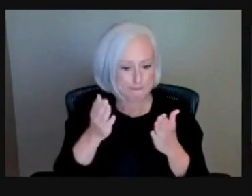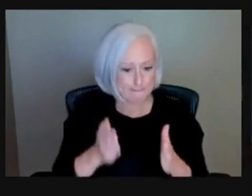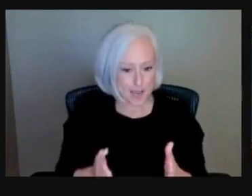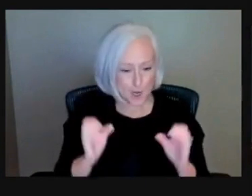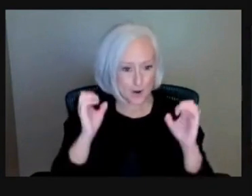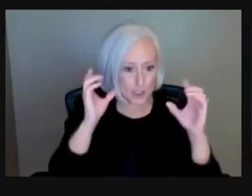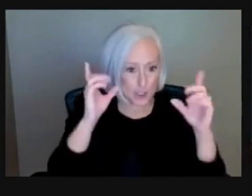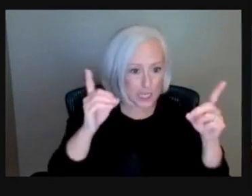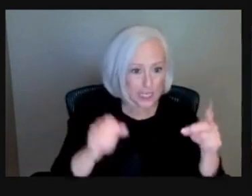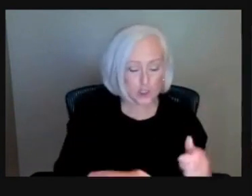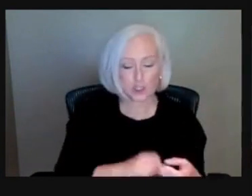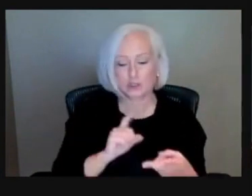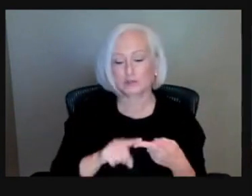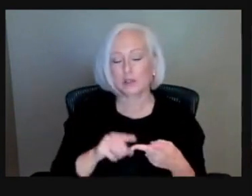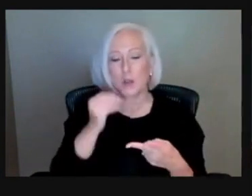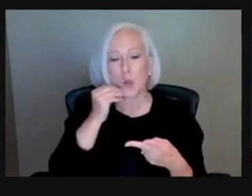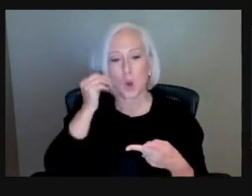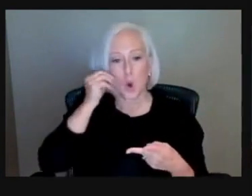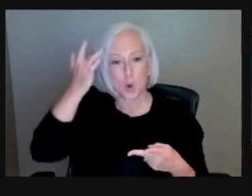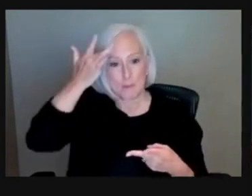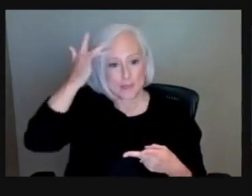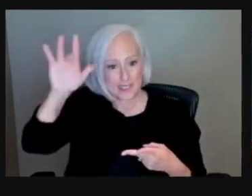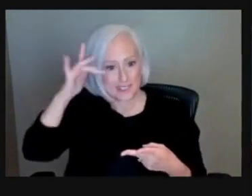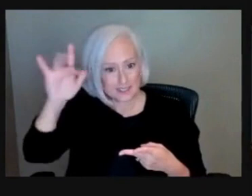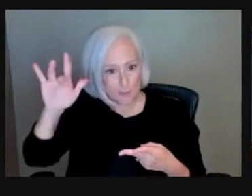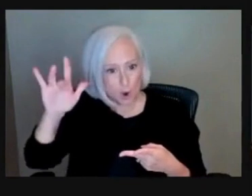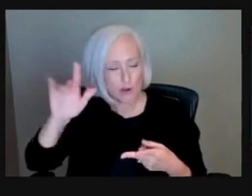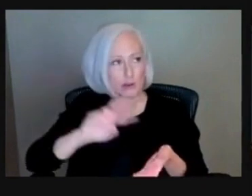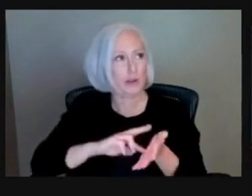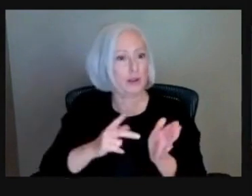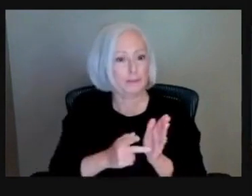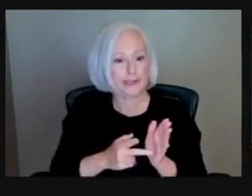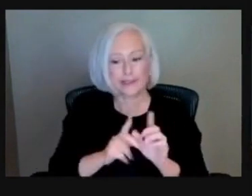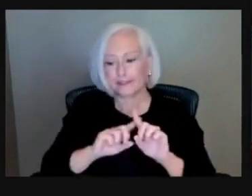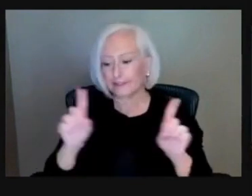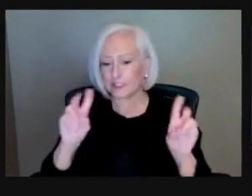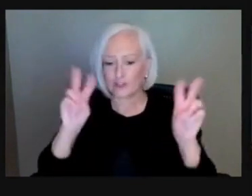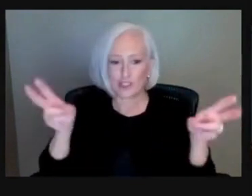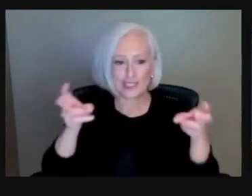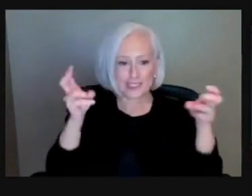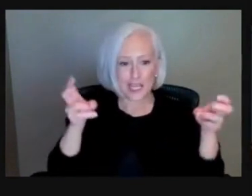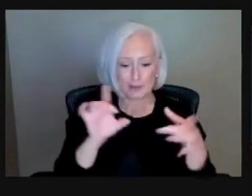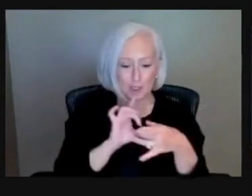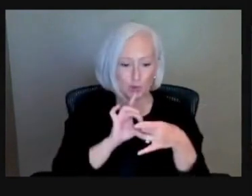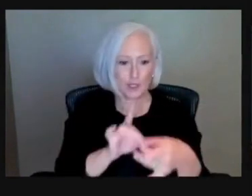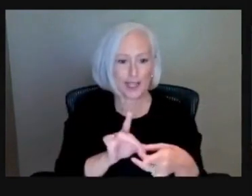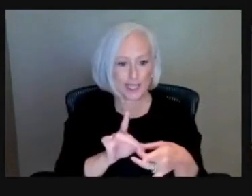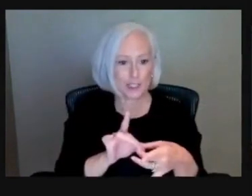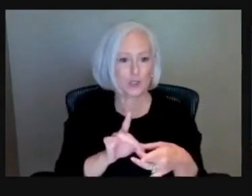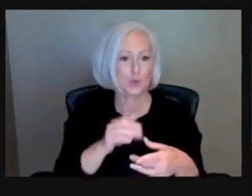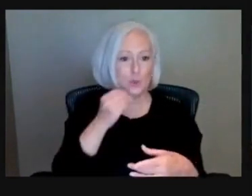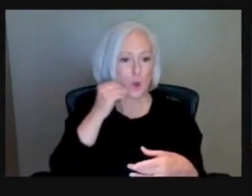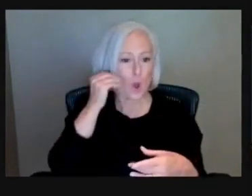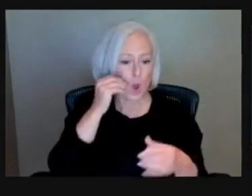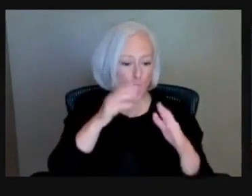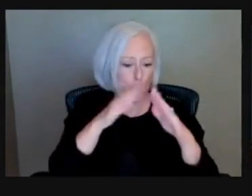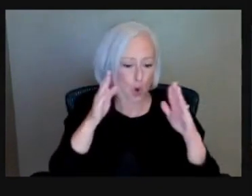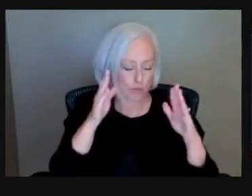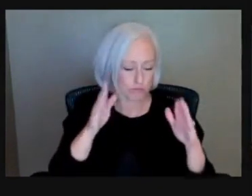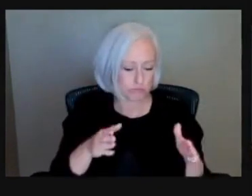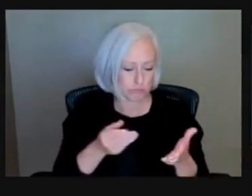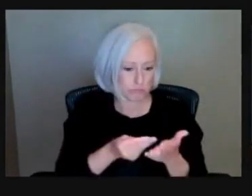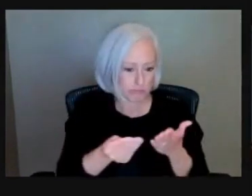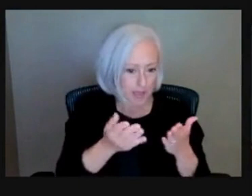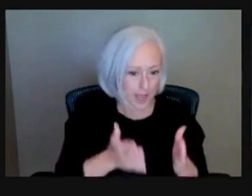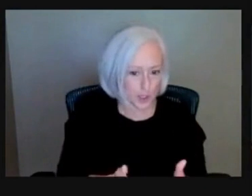home smart series. So we try to highlight a different topic for homeowners, prospective homeowners. Every